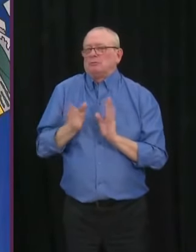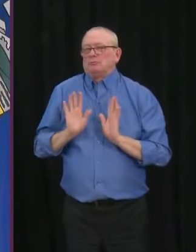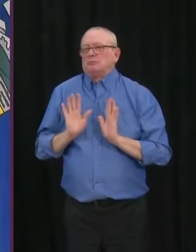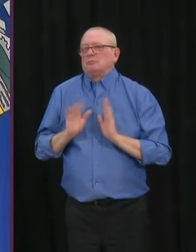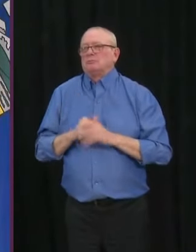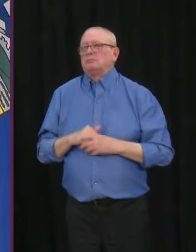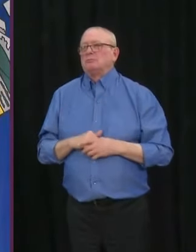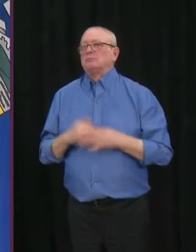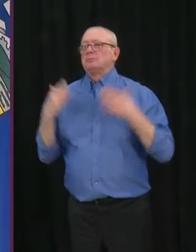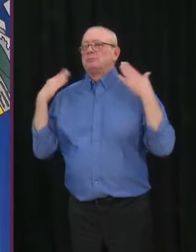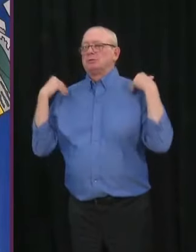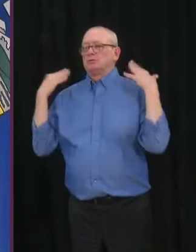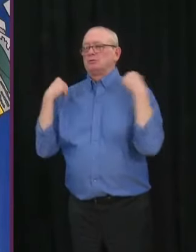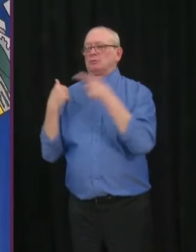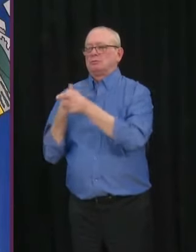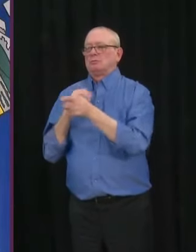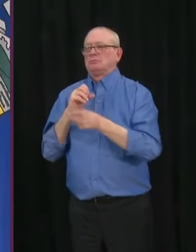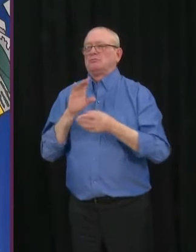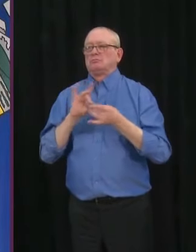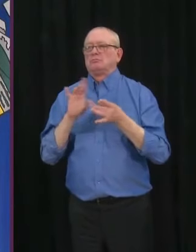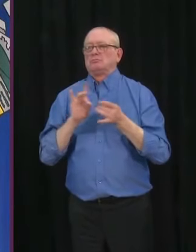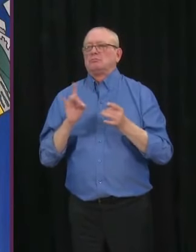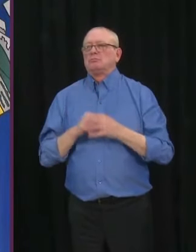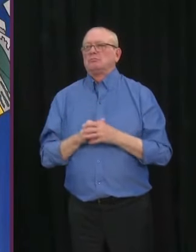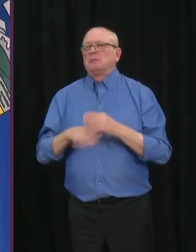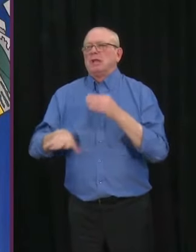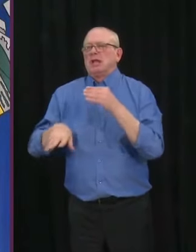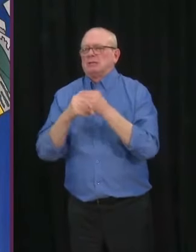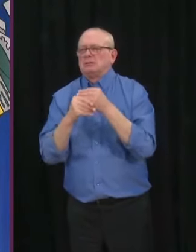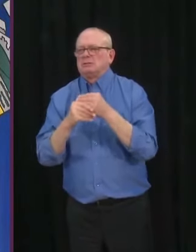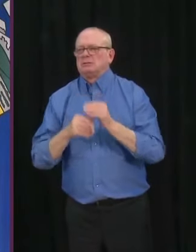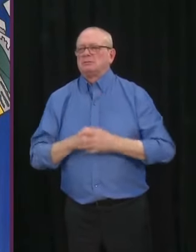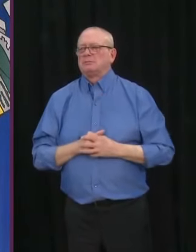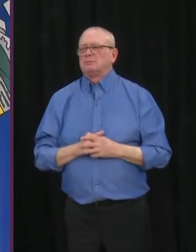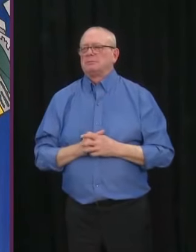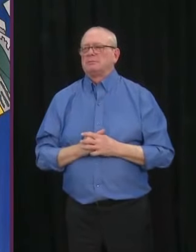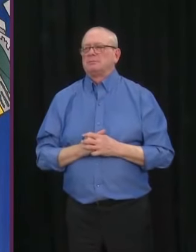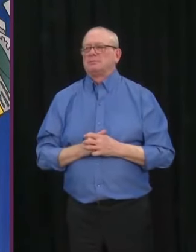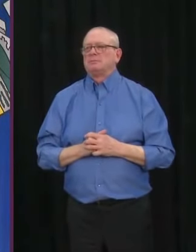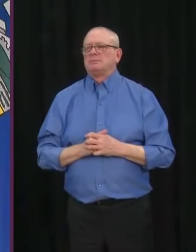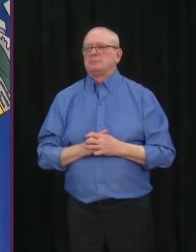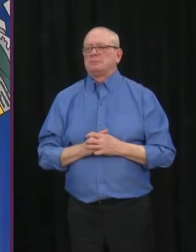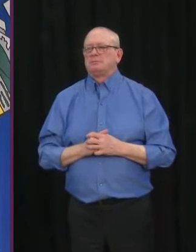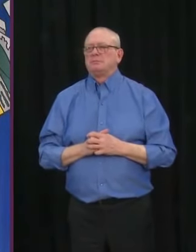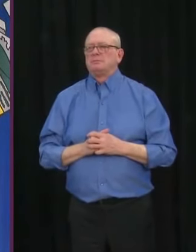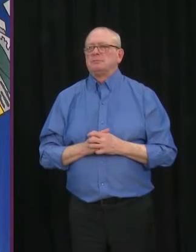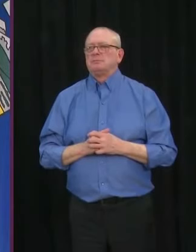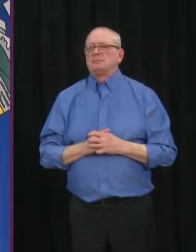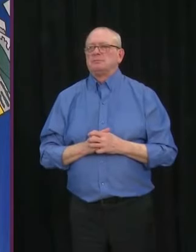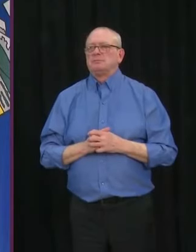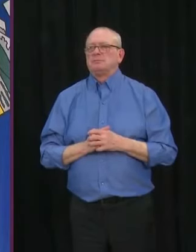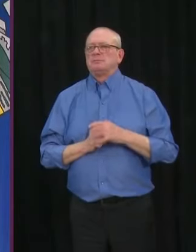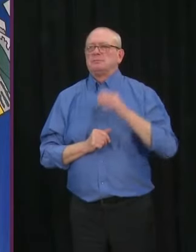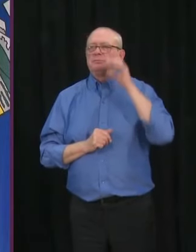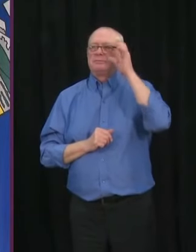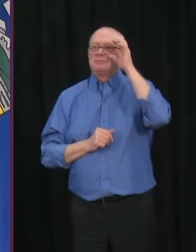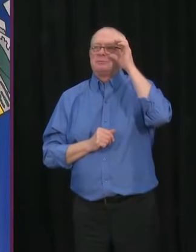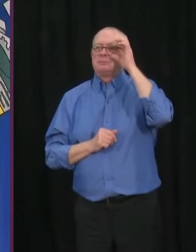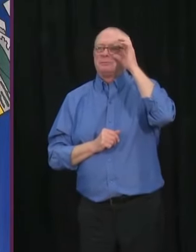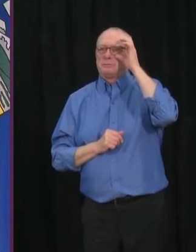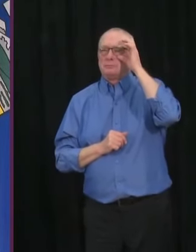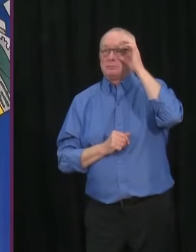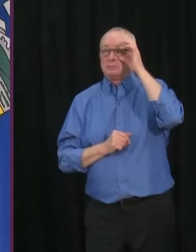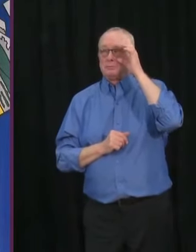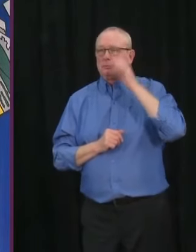for Erin's question. And, of course, folks are aware of the border pilot project